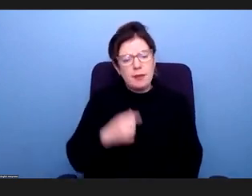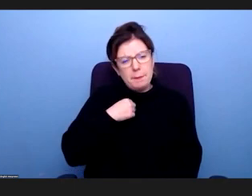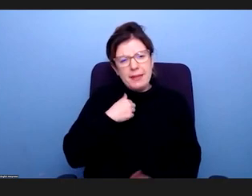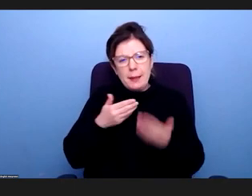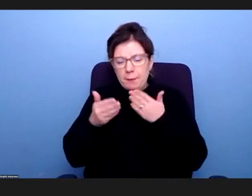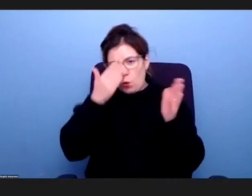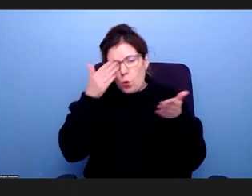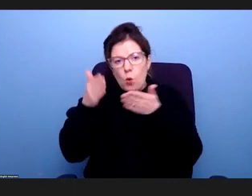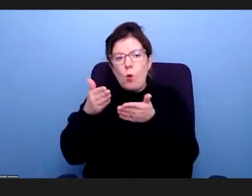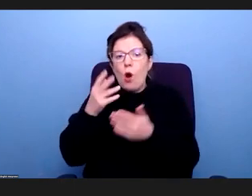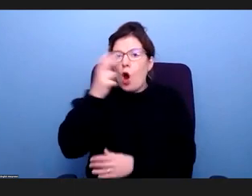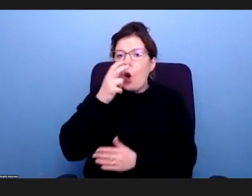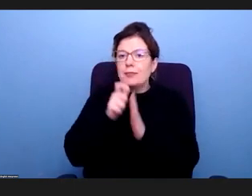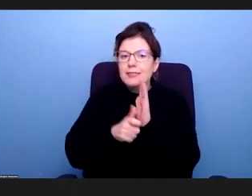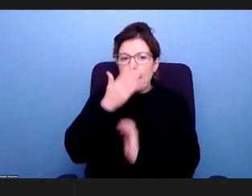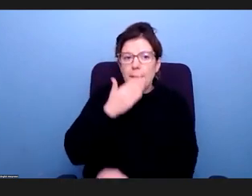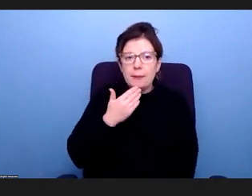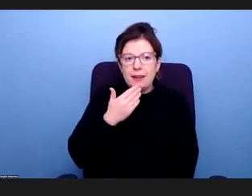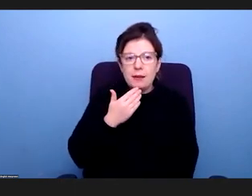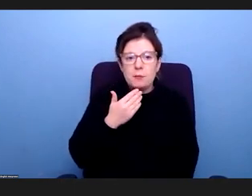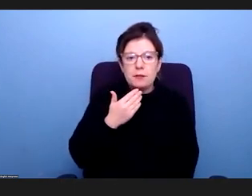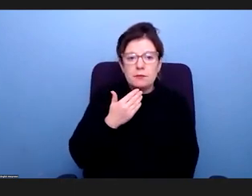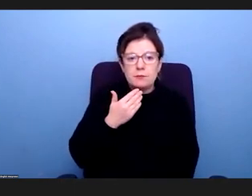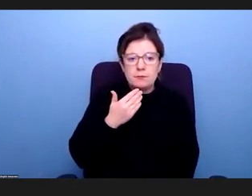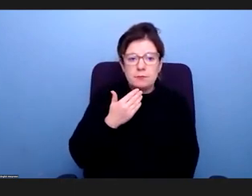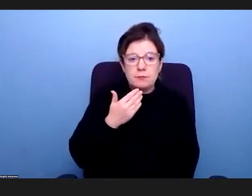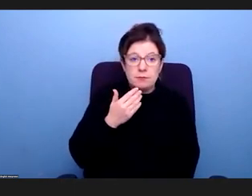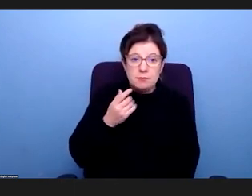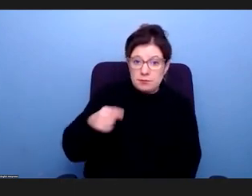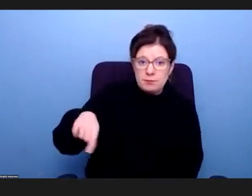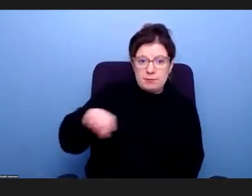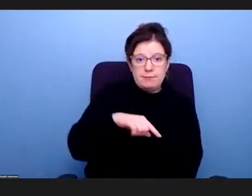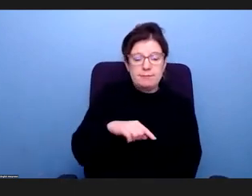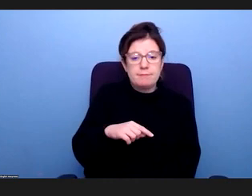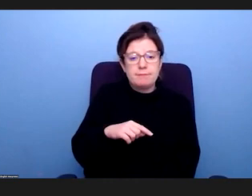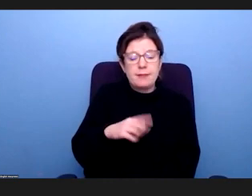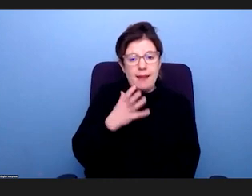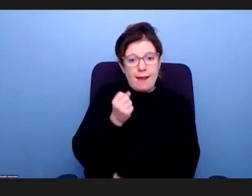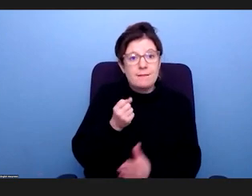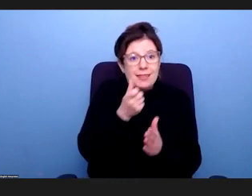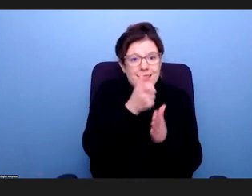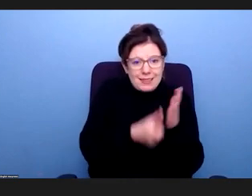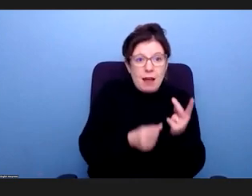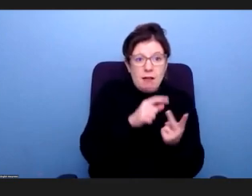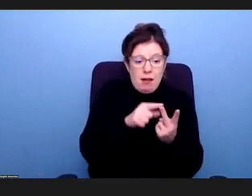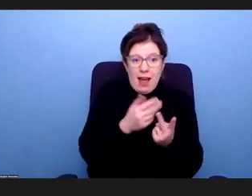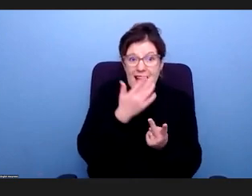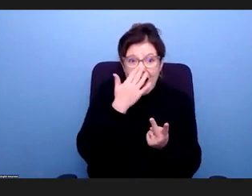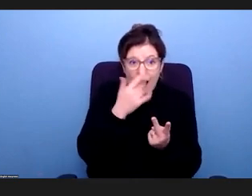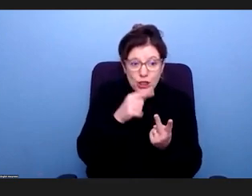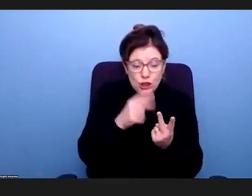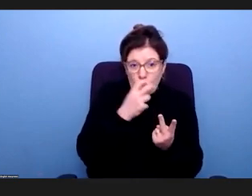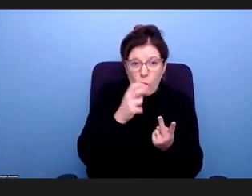people. They encounter not only challenges as disabled people, but also ageism and the like.